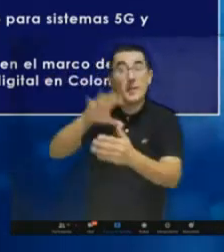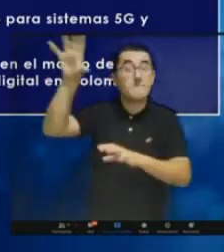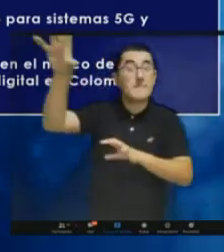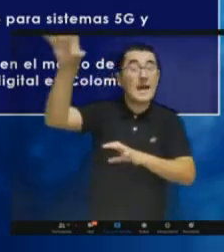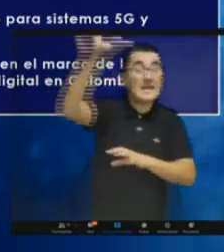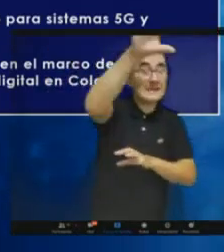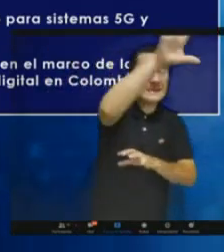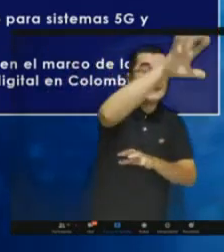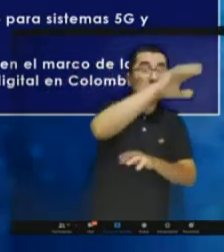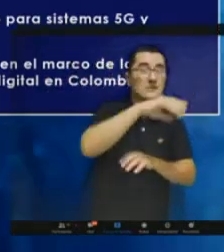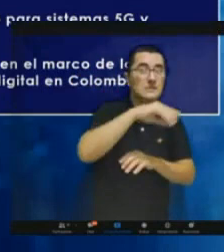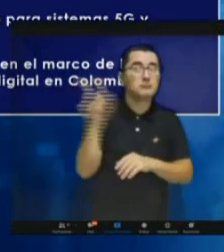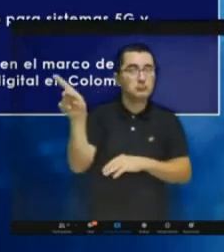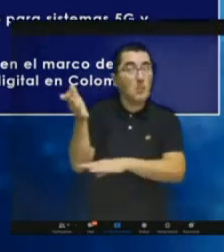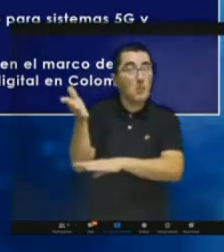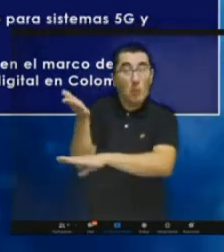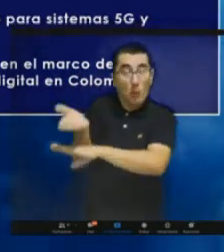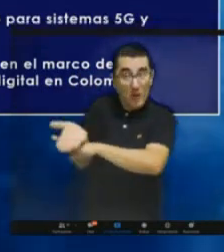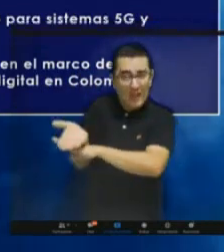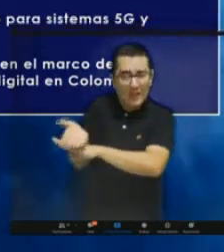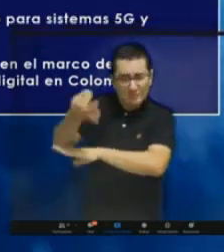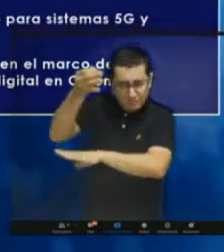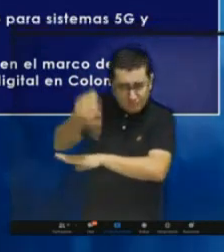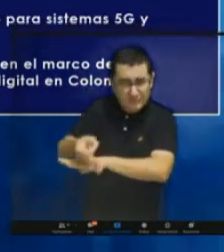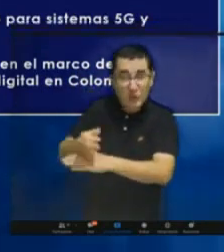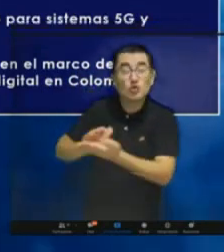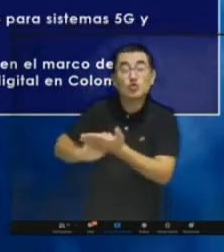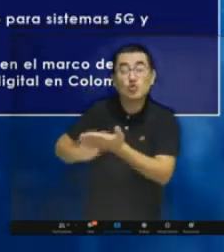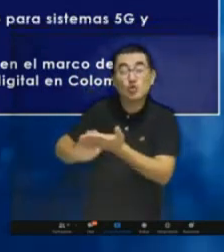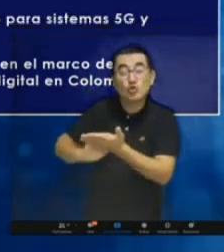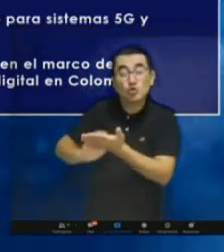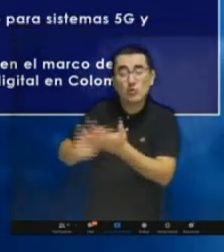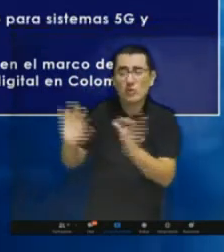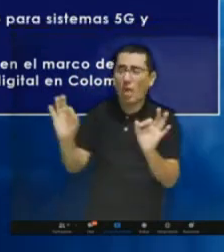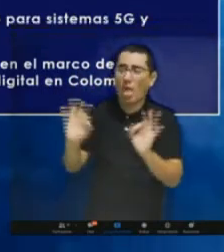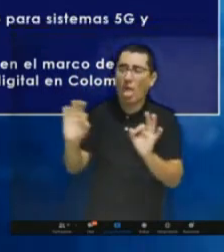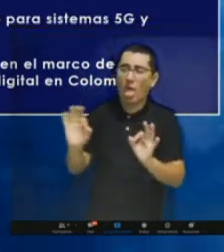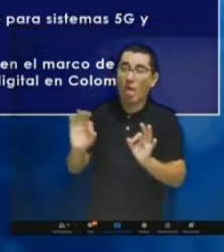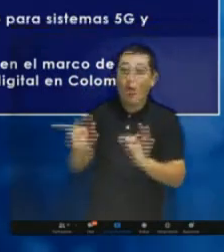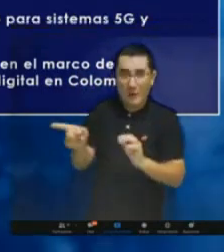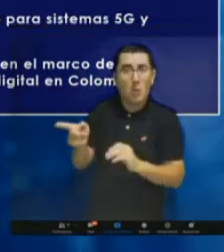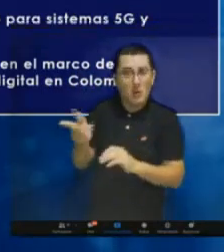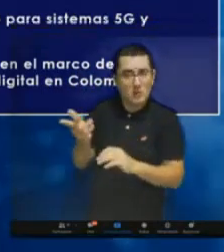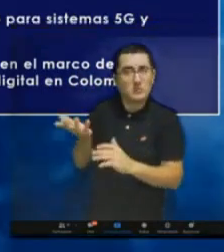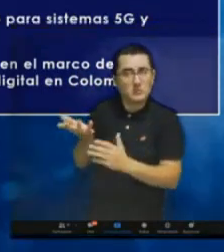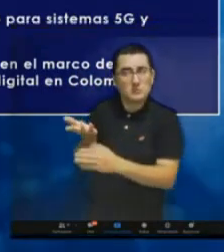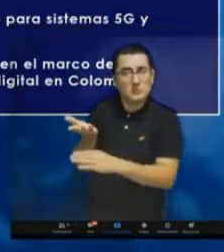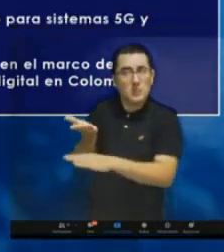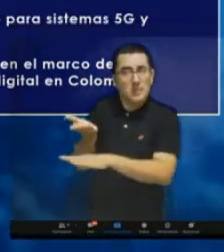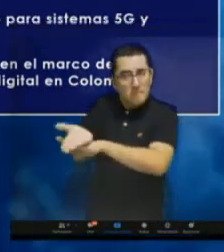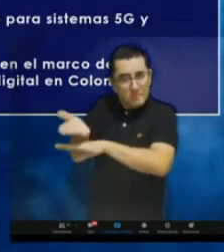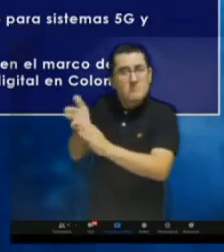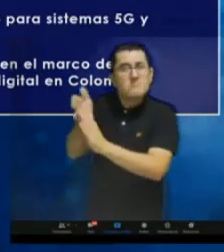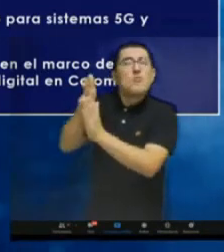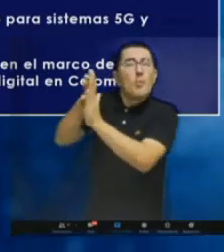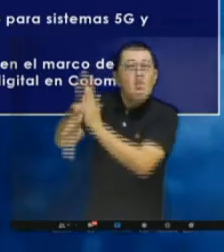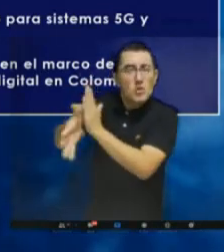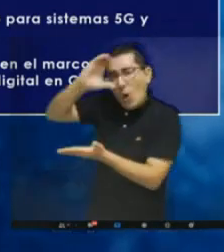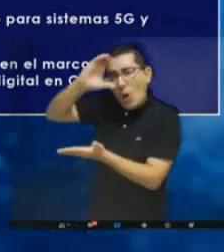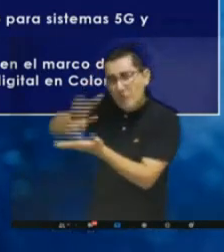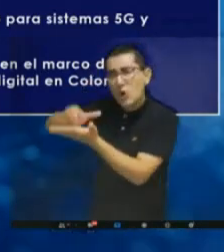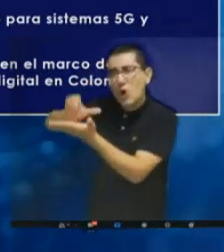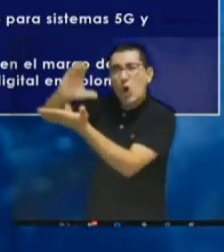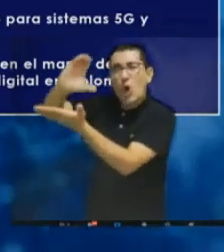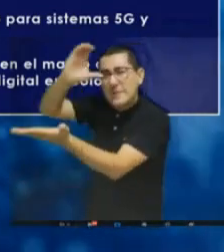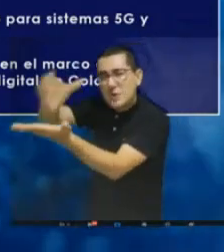countries, without proposing a specific solution, manifest their opinion about